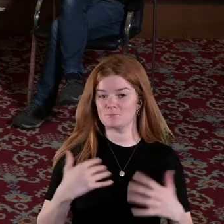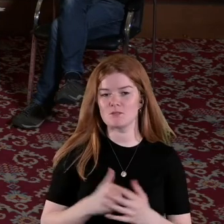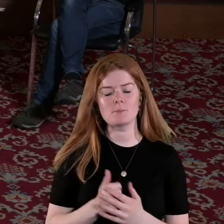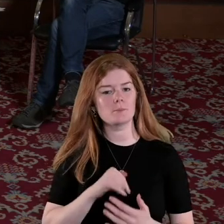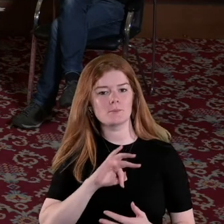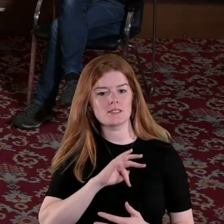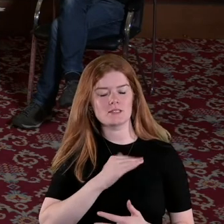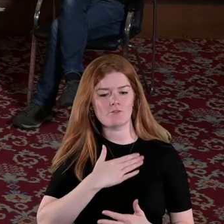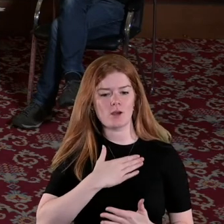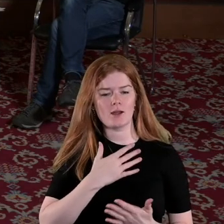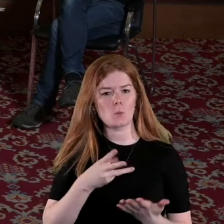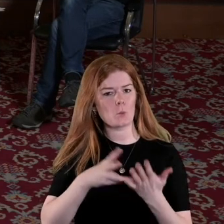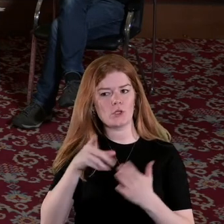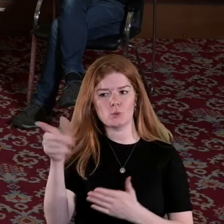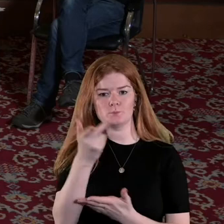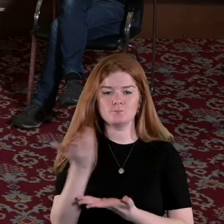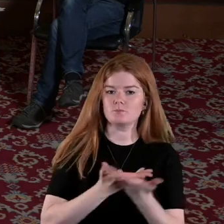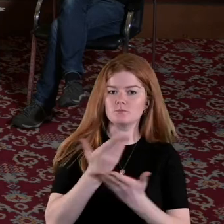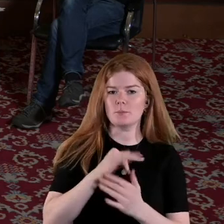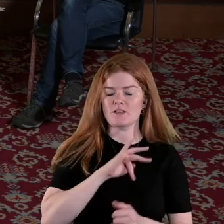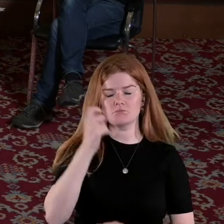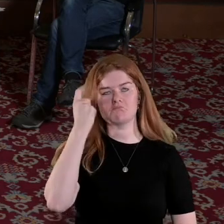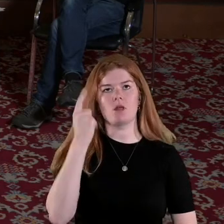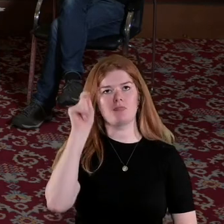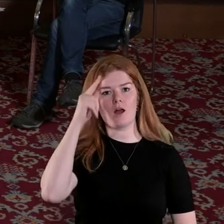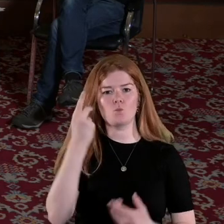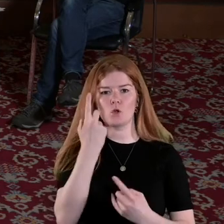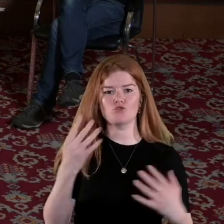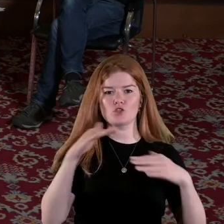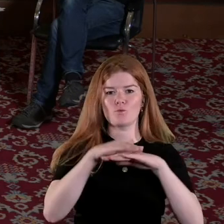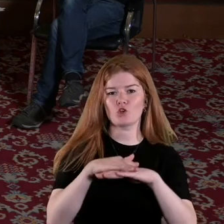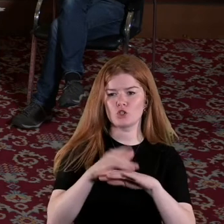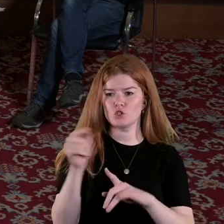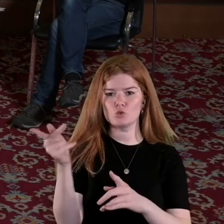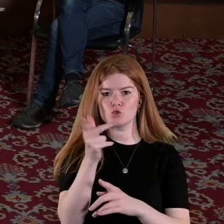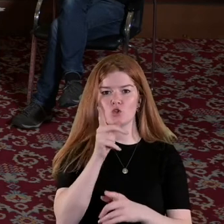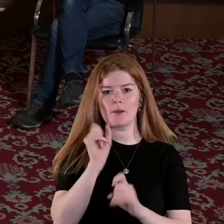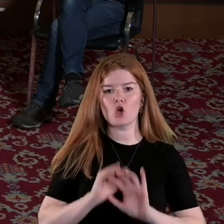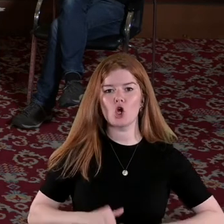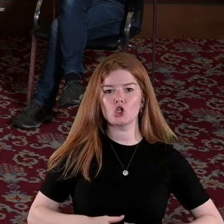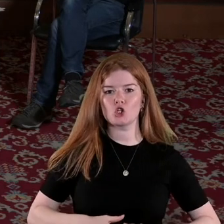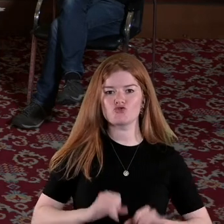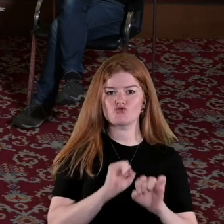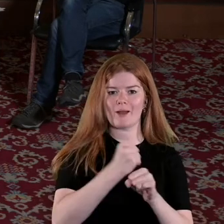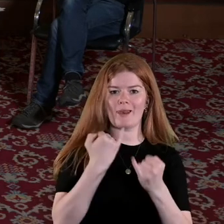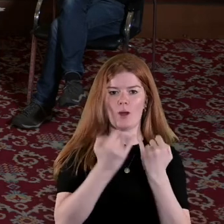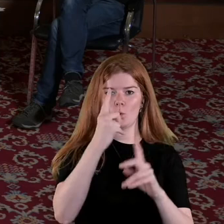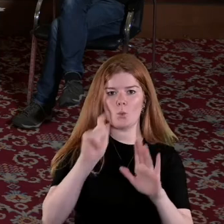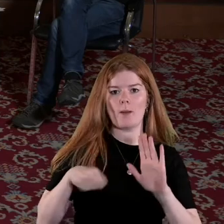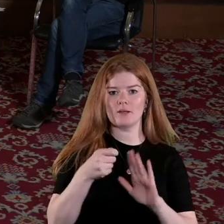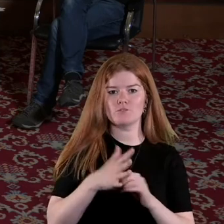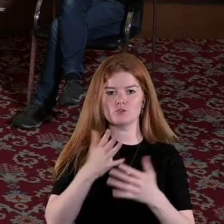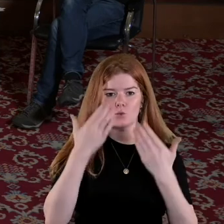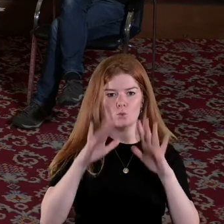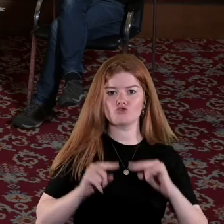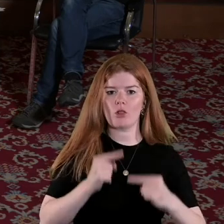just like while you were talking I thought of a crossover you were talking about the hunger strike as a weapon of struggle